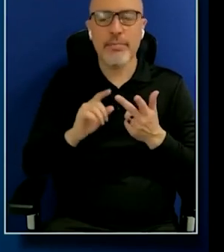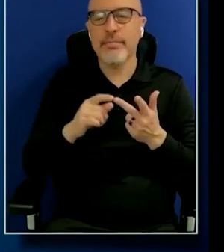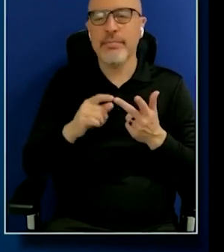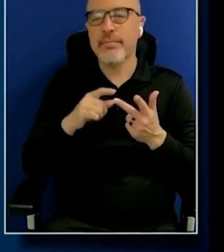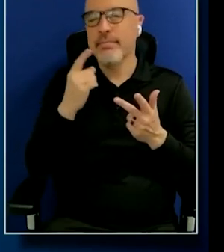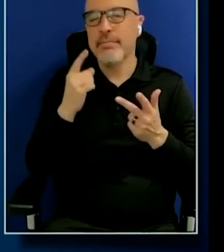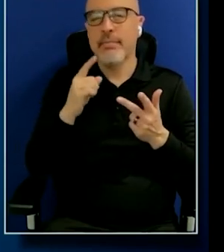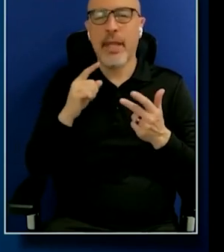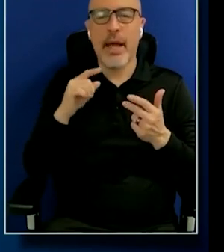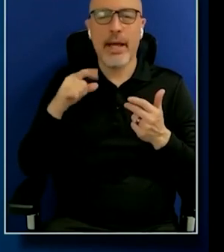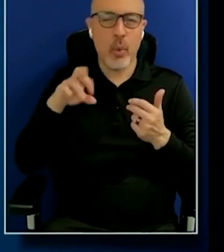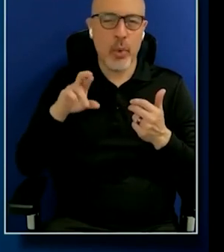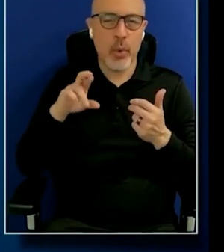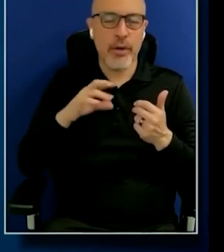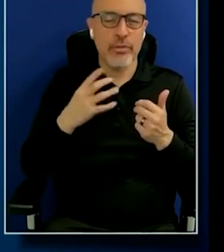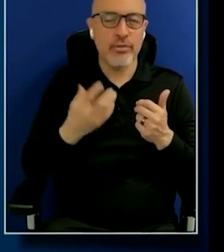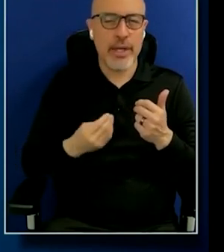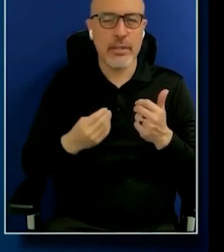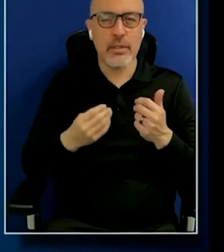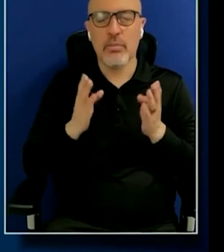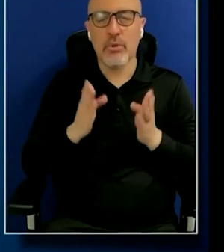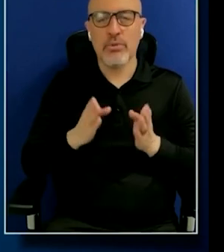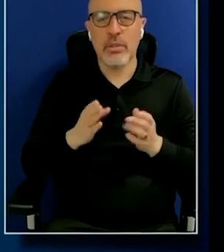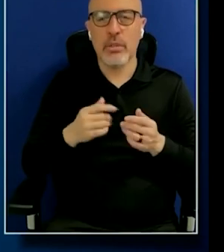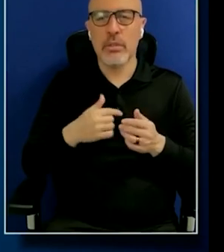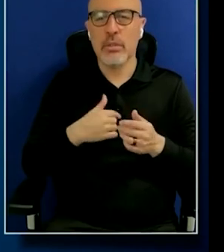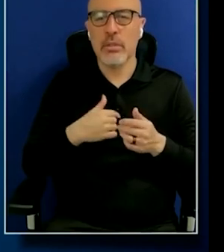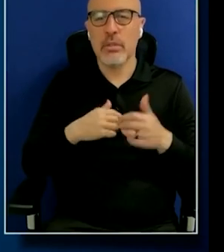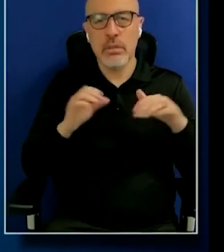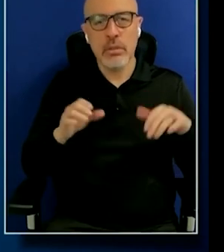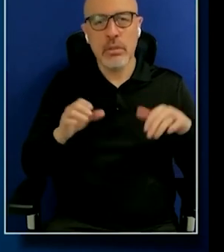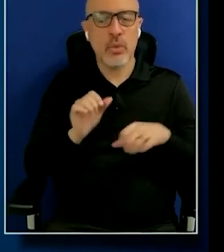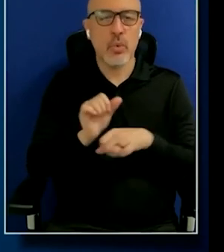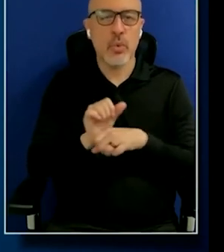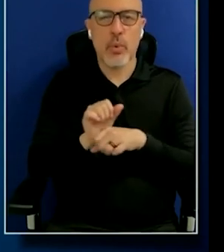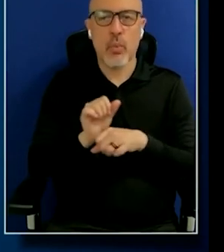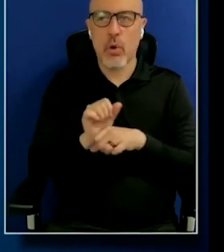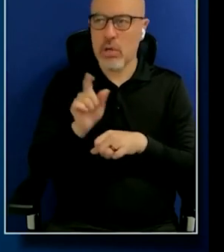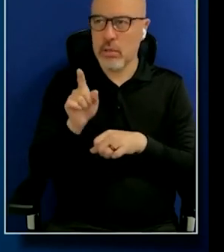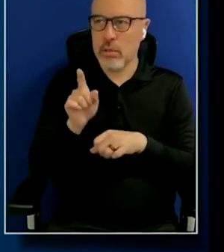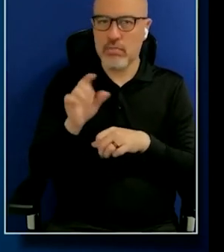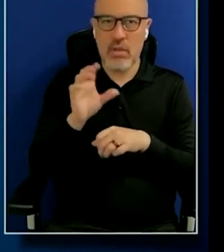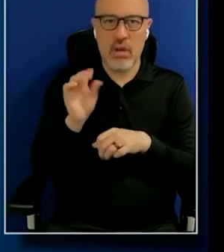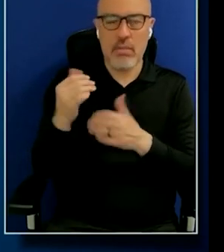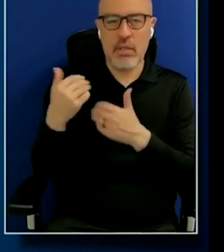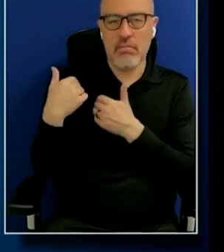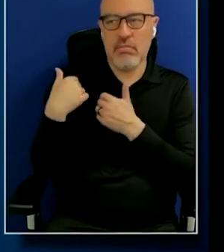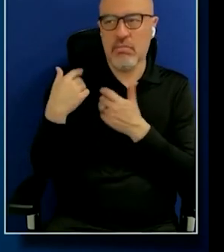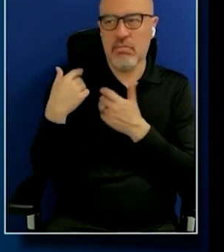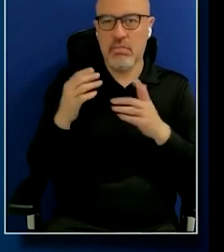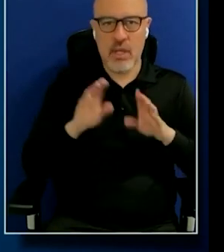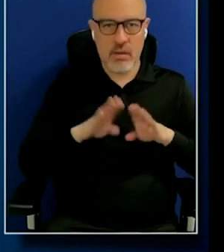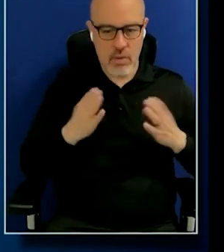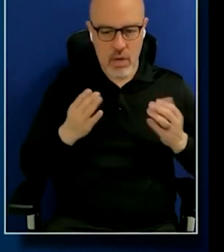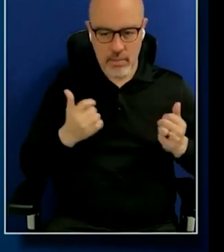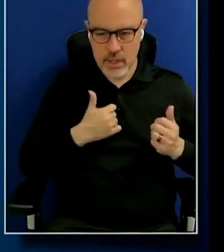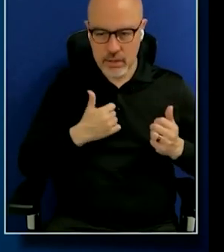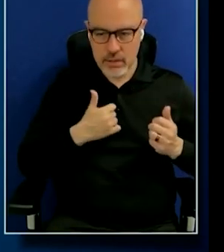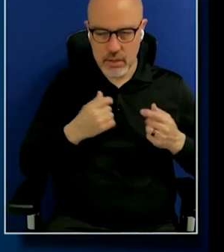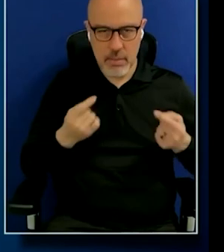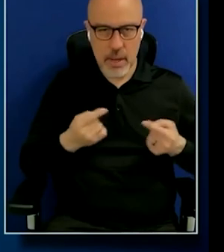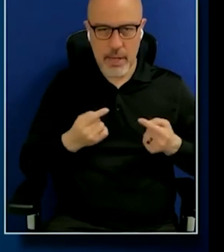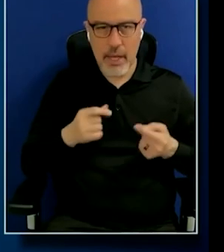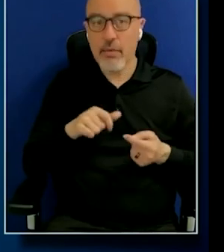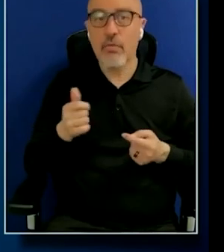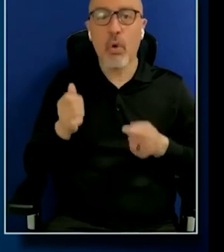person, you know, to do the work of holding the company accountable means unpacking my own pain for somebody else to learn.